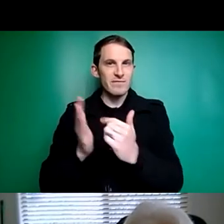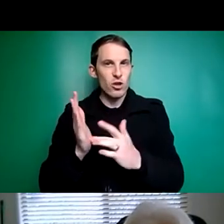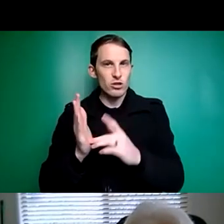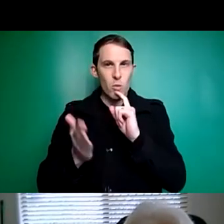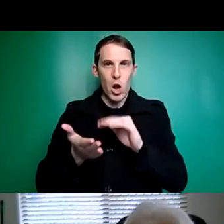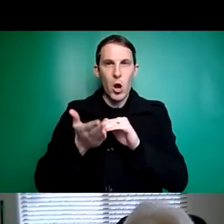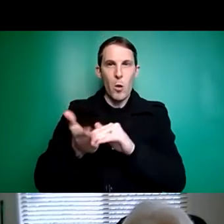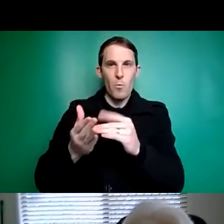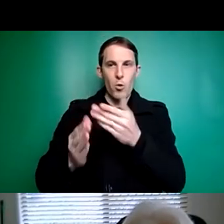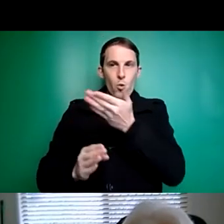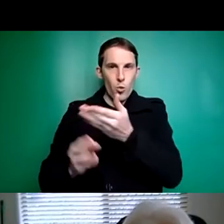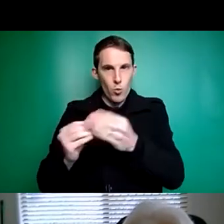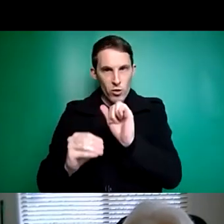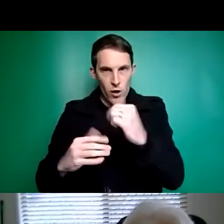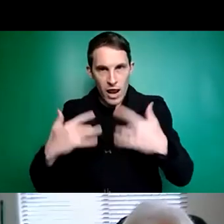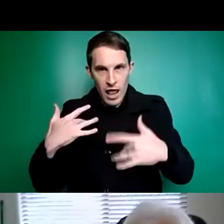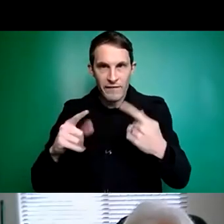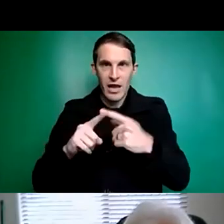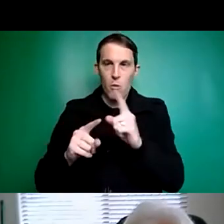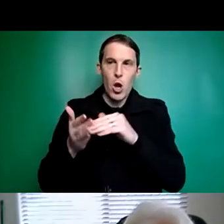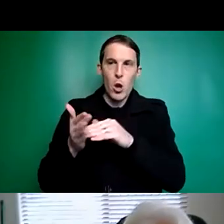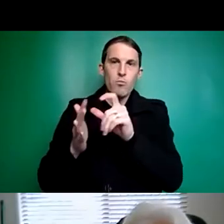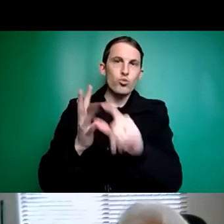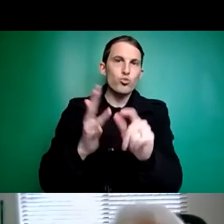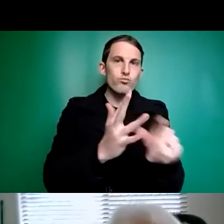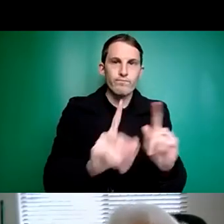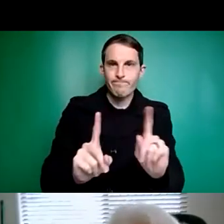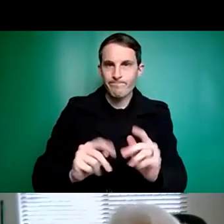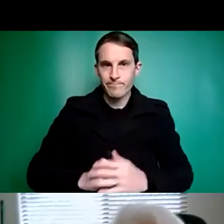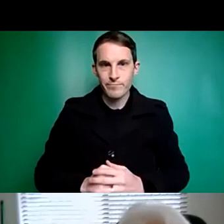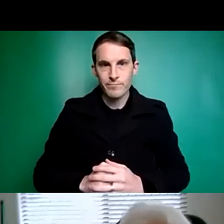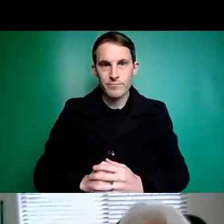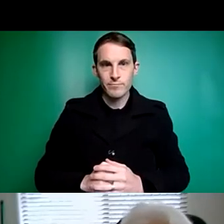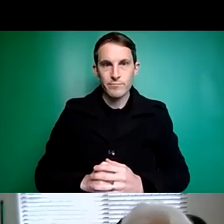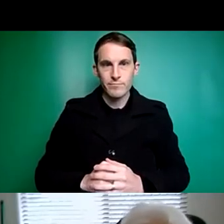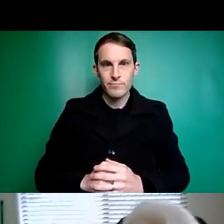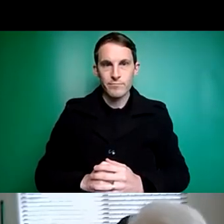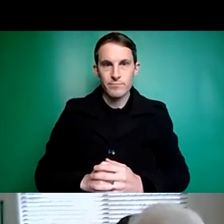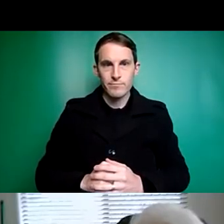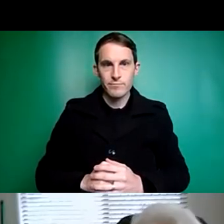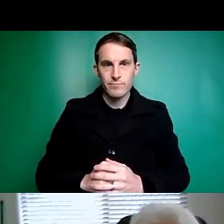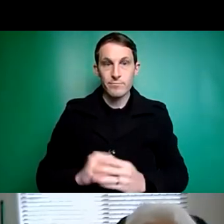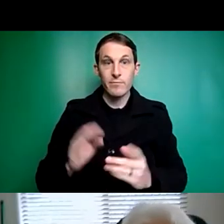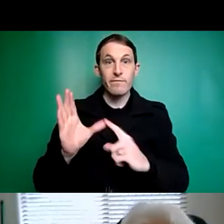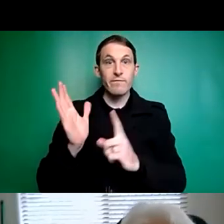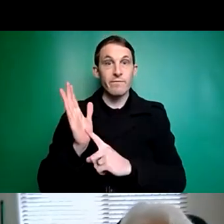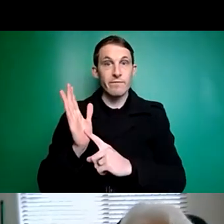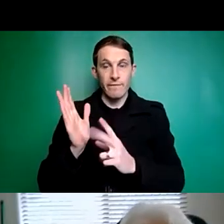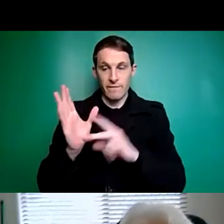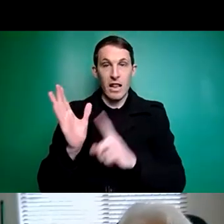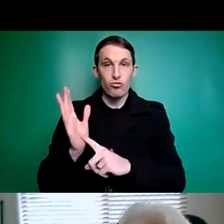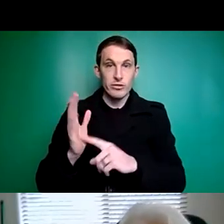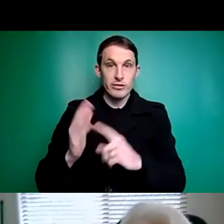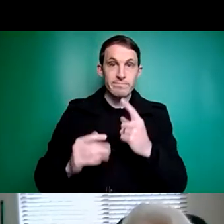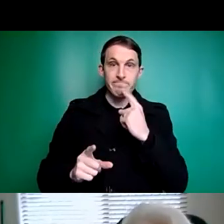and what does it help you to do? I'm just getting my mute button fixed. Yes, well I use a